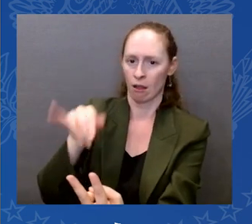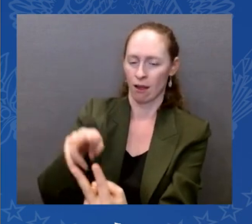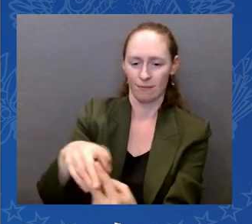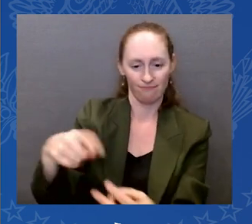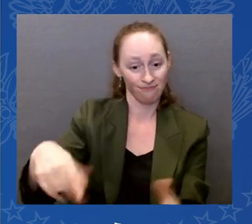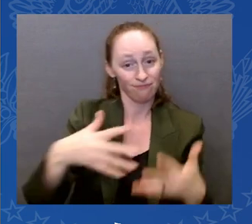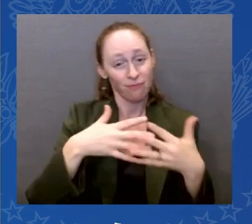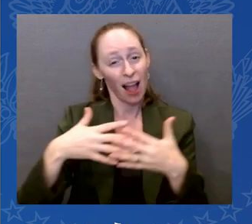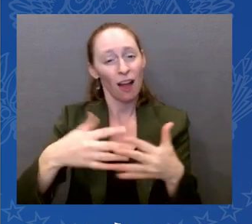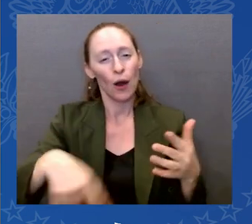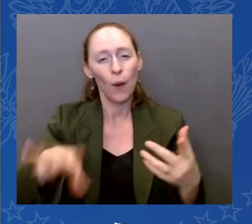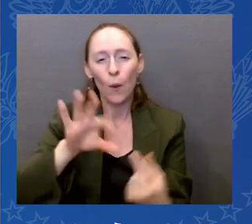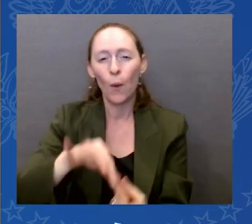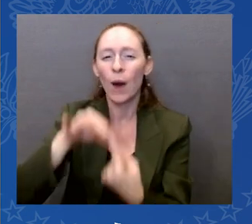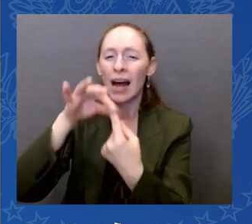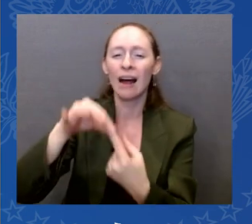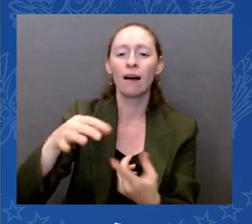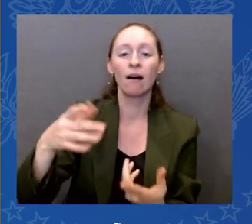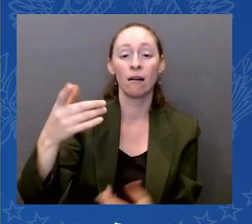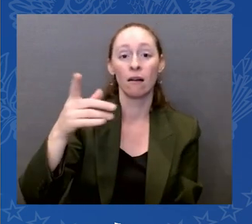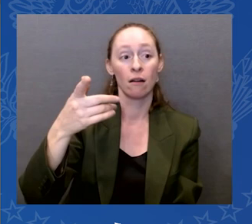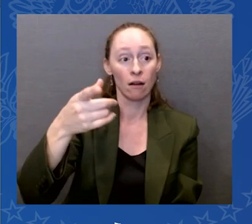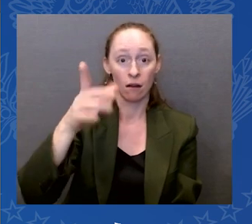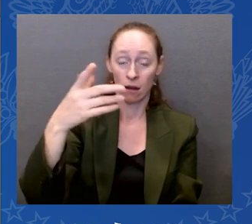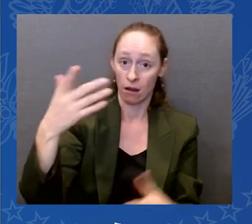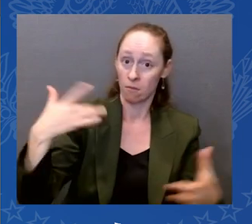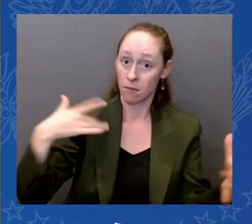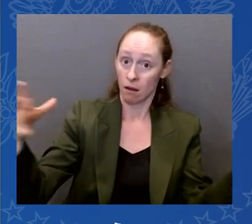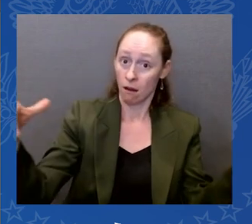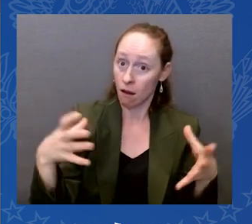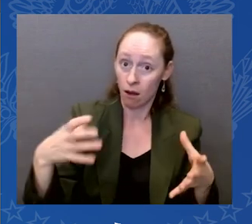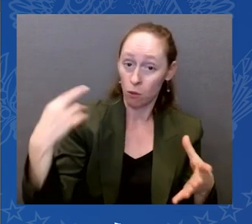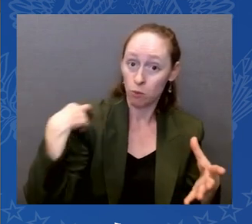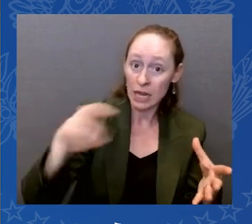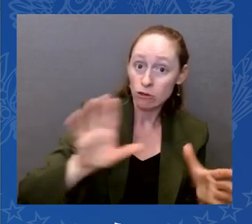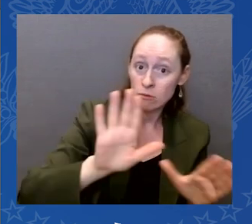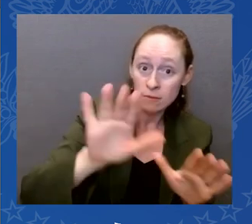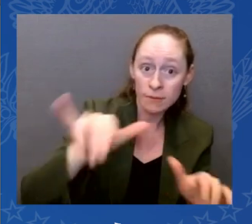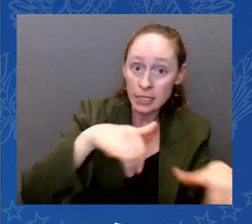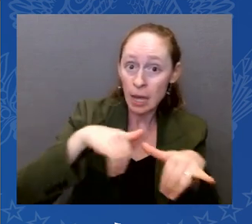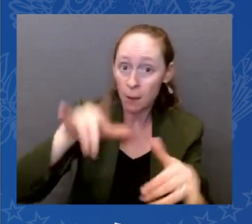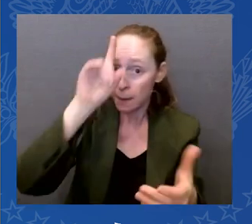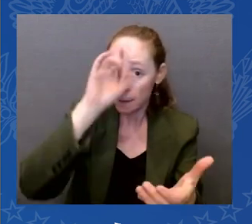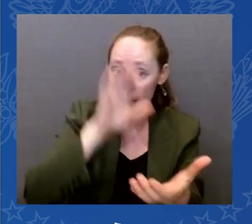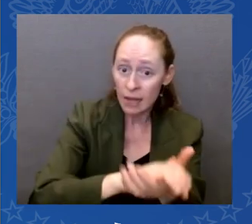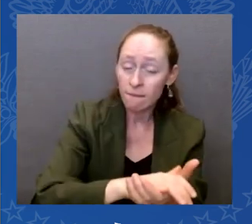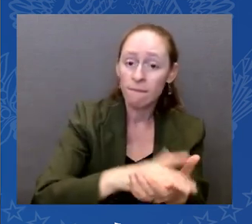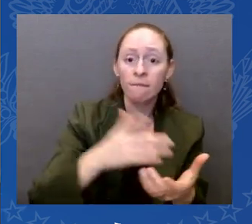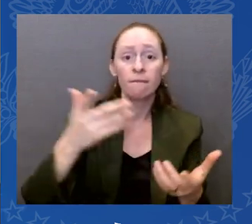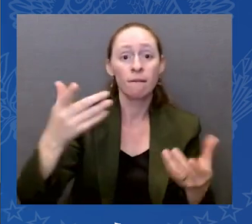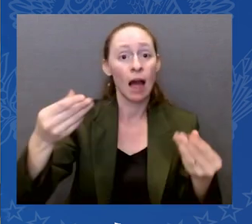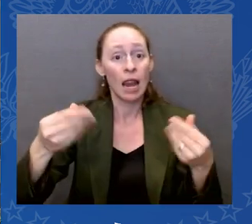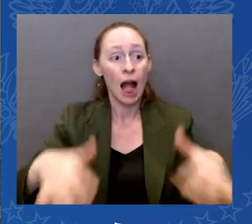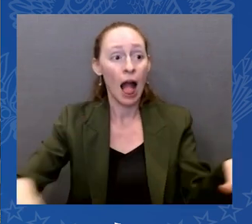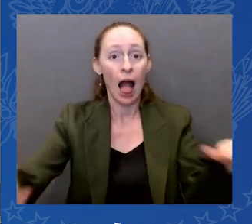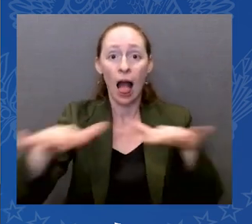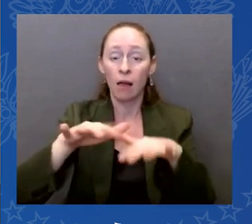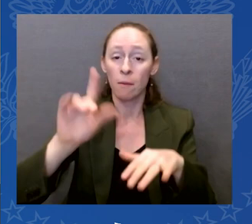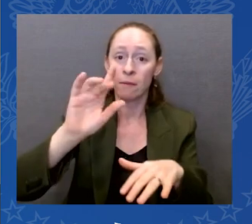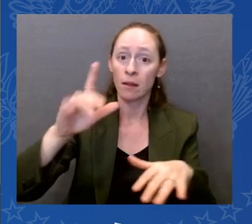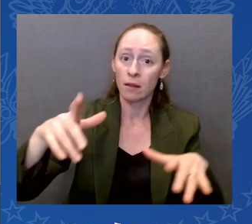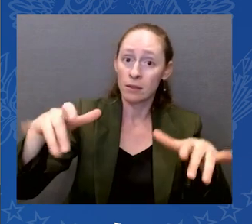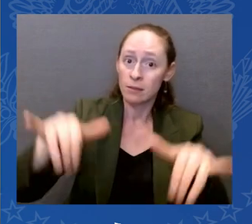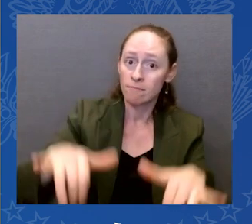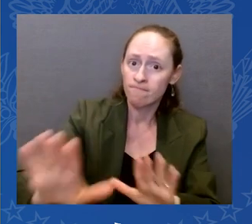are a product of our Constitution. We're uniquely organized on an idea, an idea,